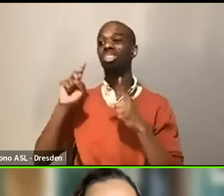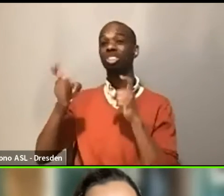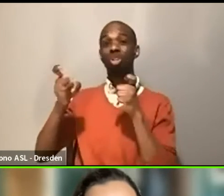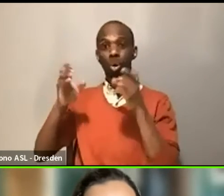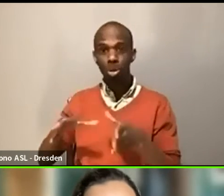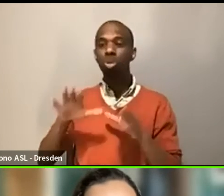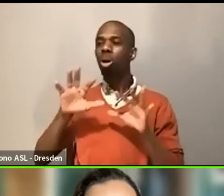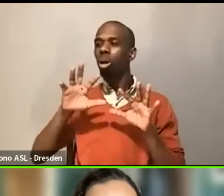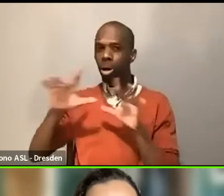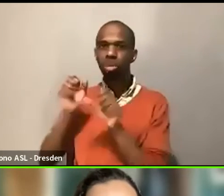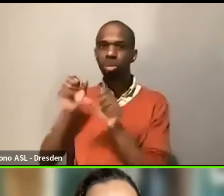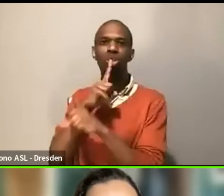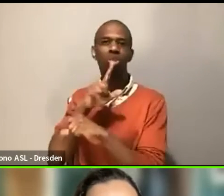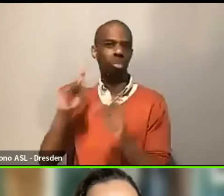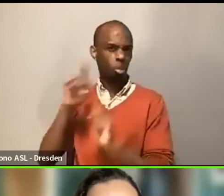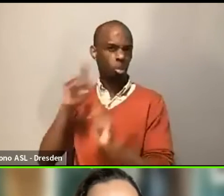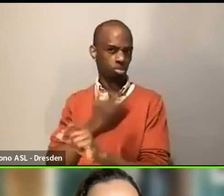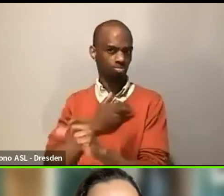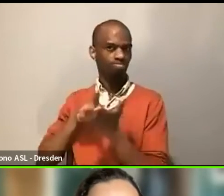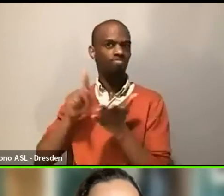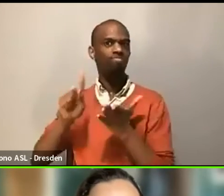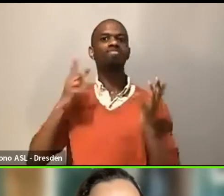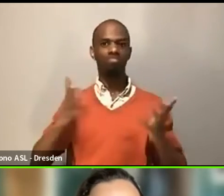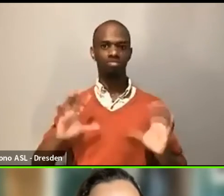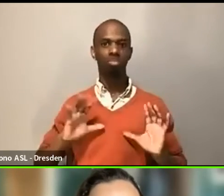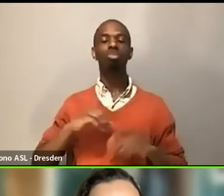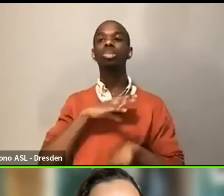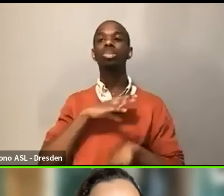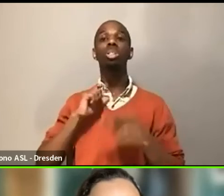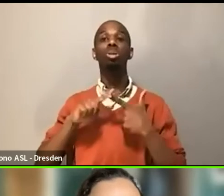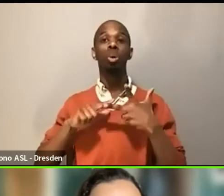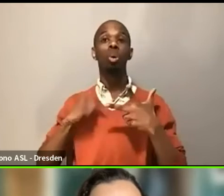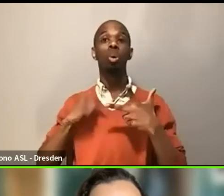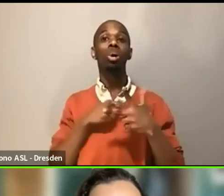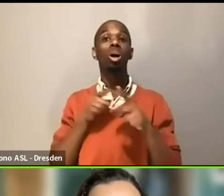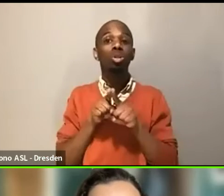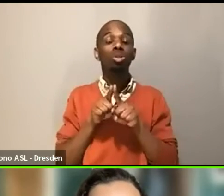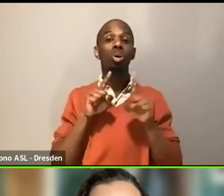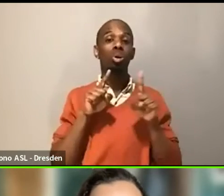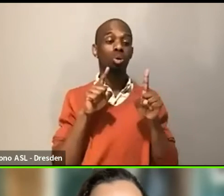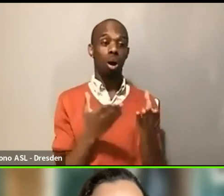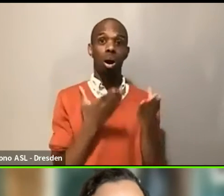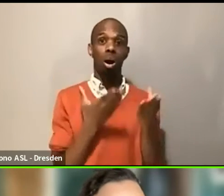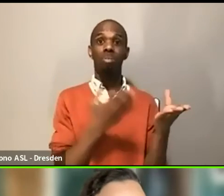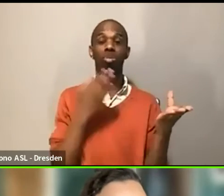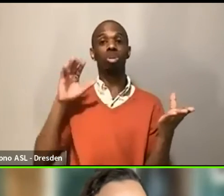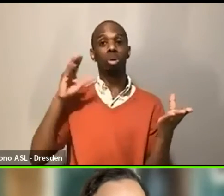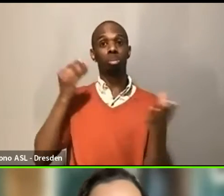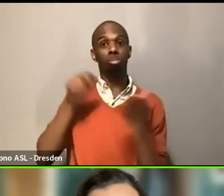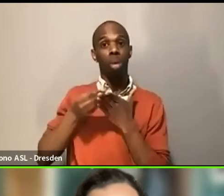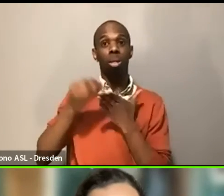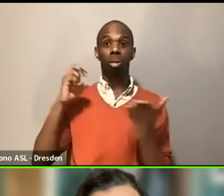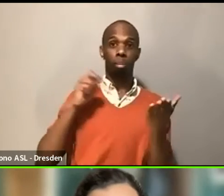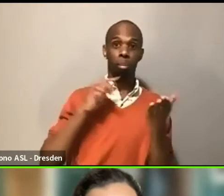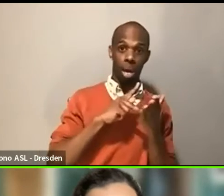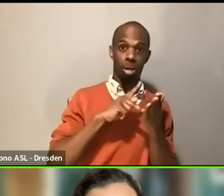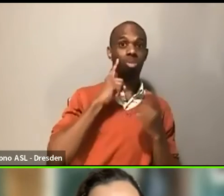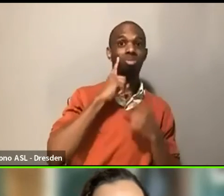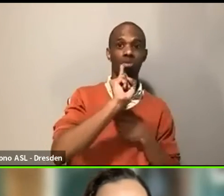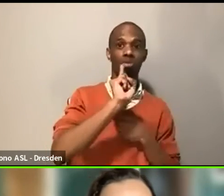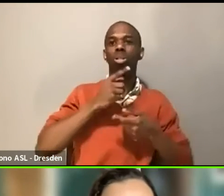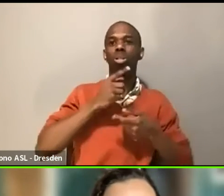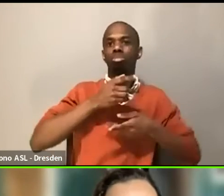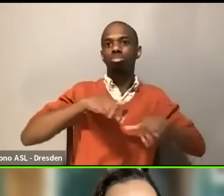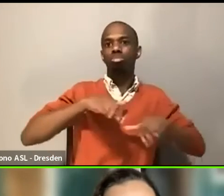we offer them, uh, child care, uh, reimbursements. We're actually even offering, we are having, uh, hopefully we'll see